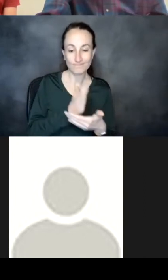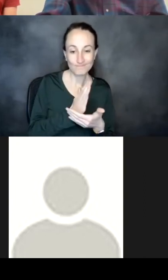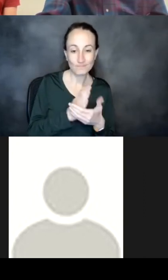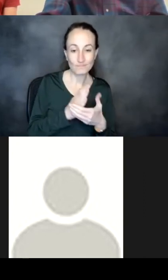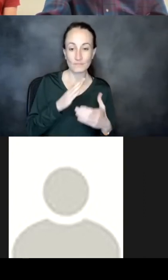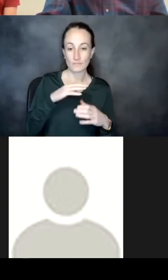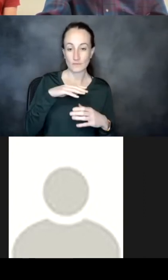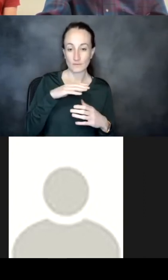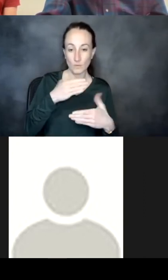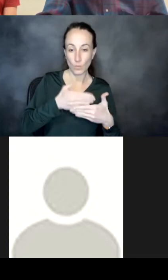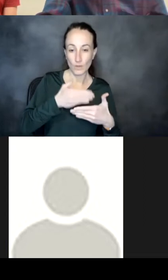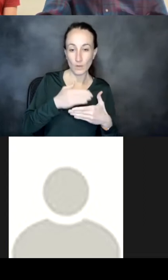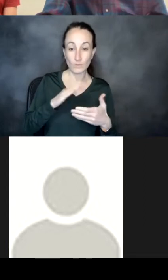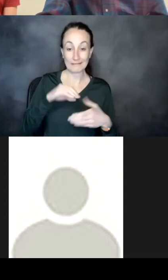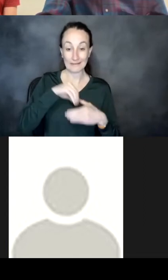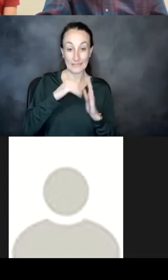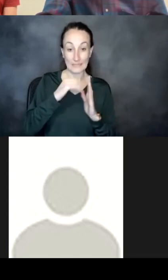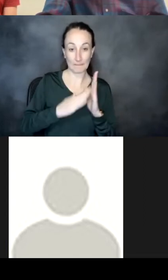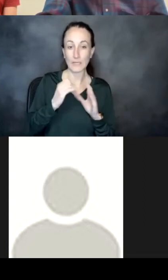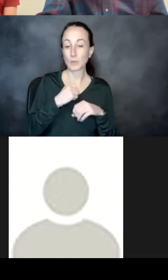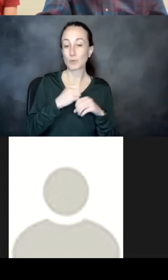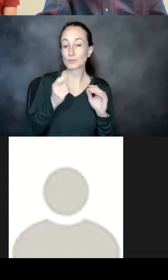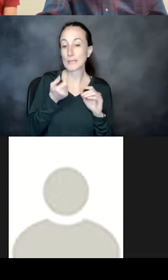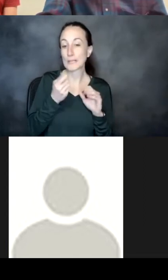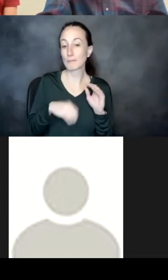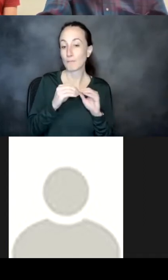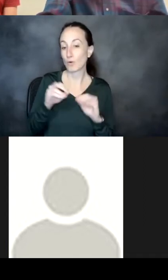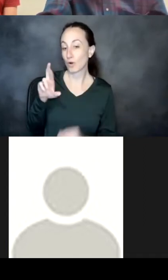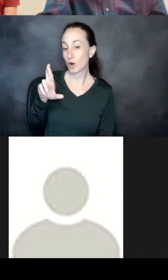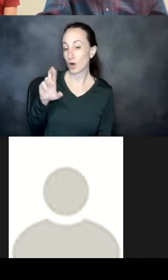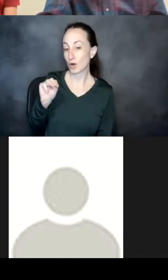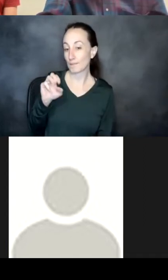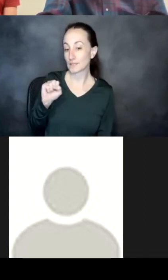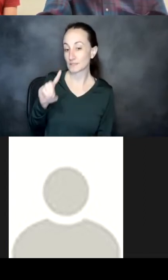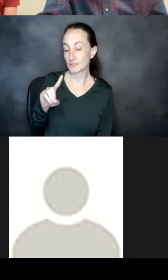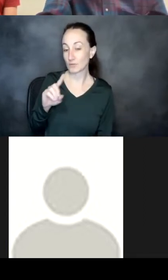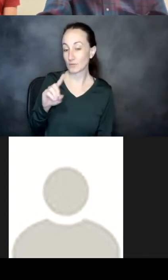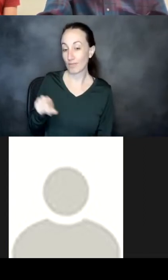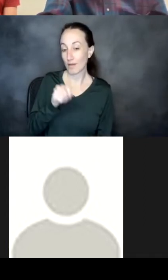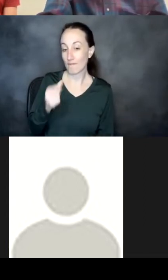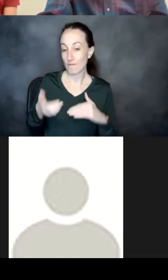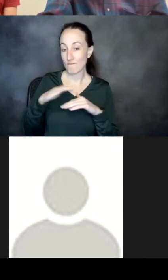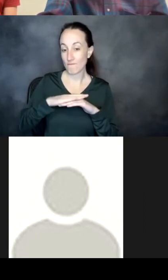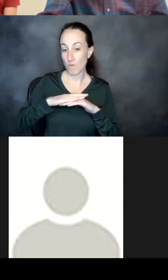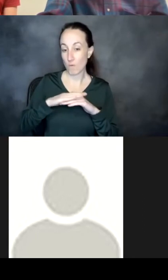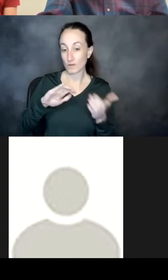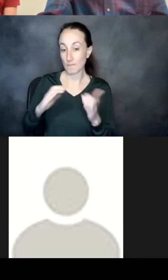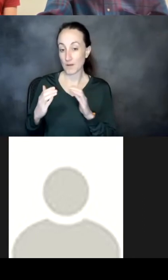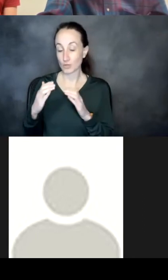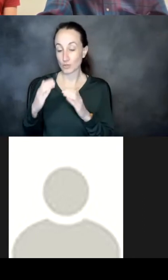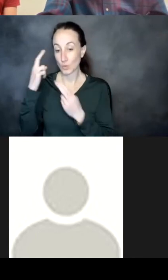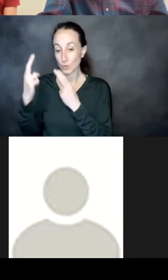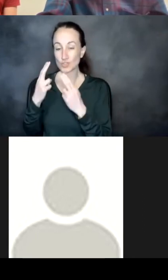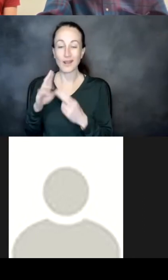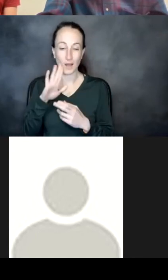can produce maybe a little bit better uh rmsds by alpha fold than hallucination and again it's it kind of evens